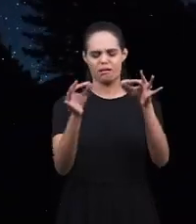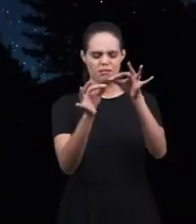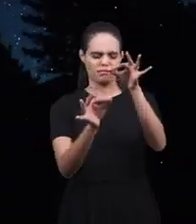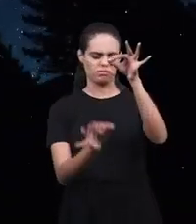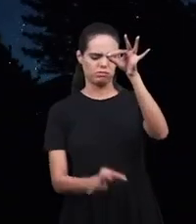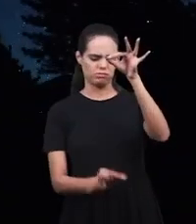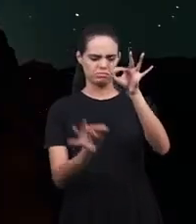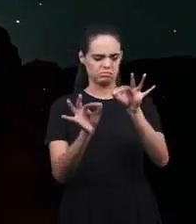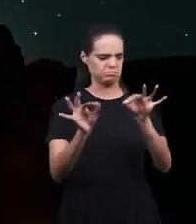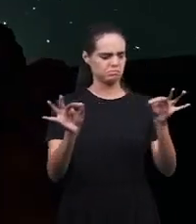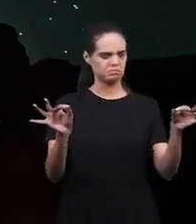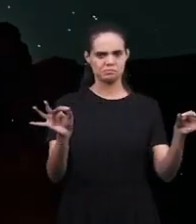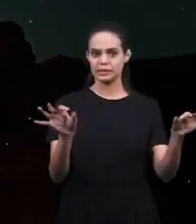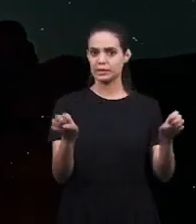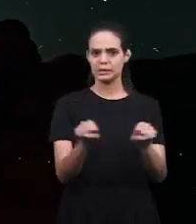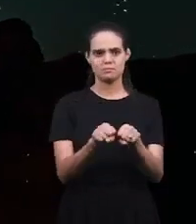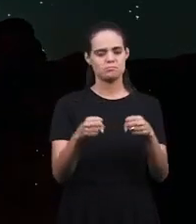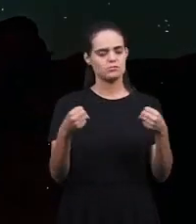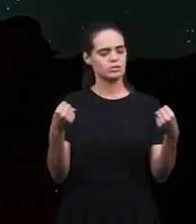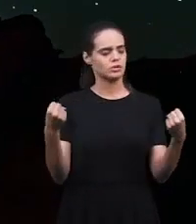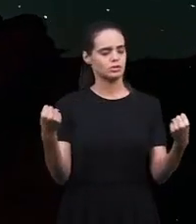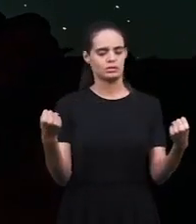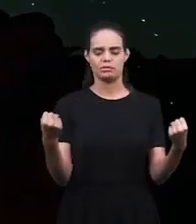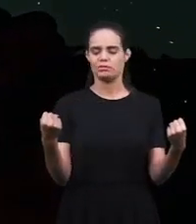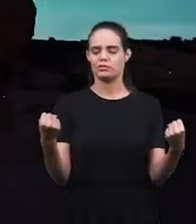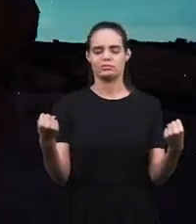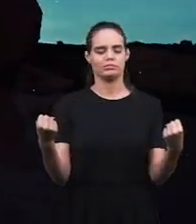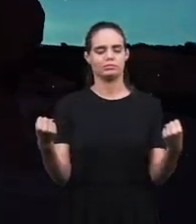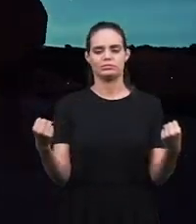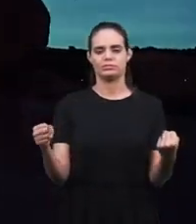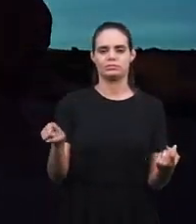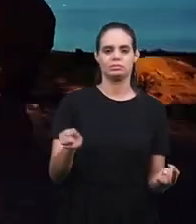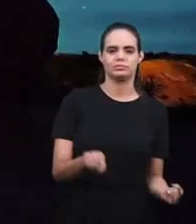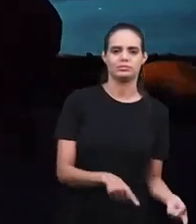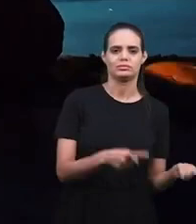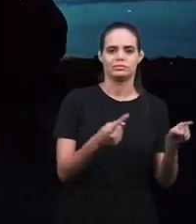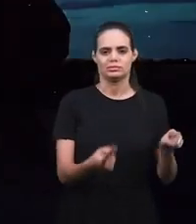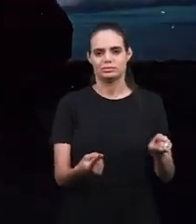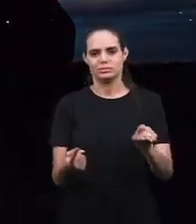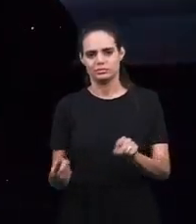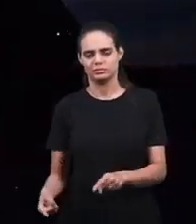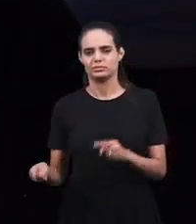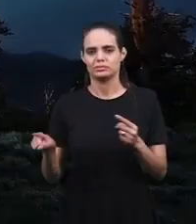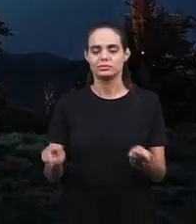comparar